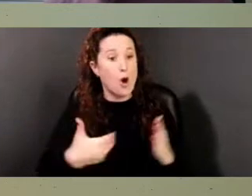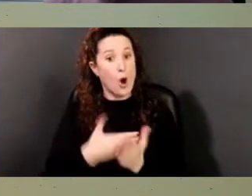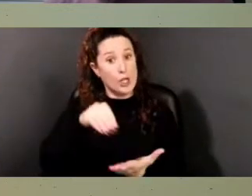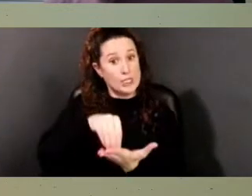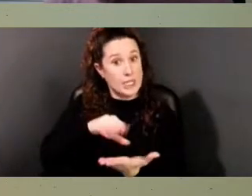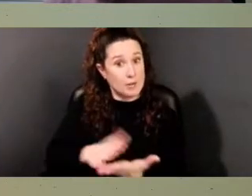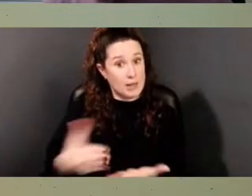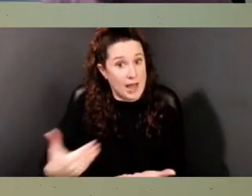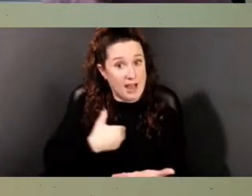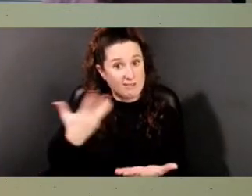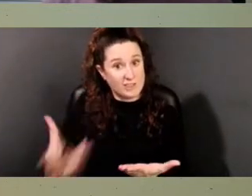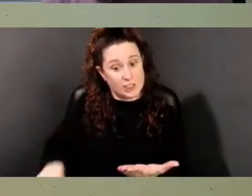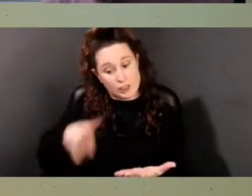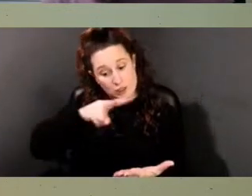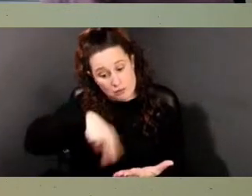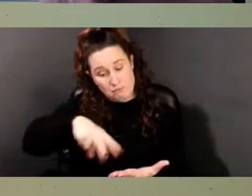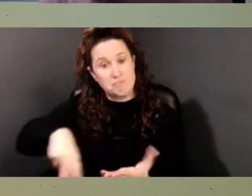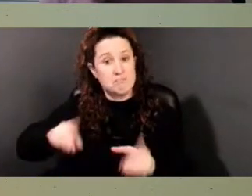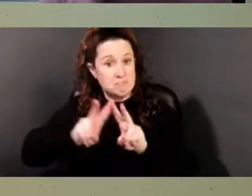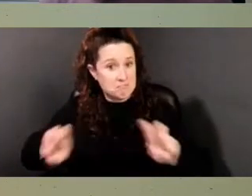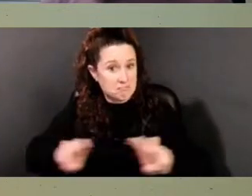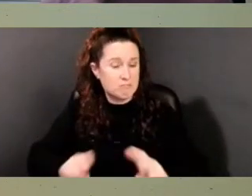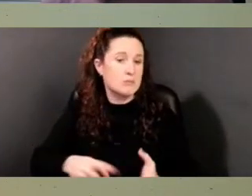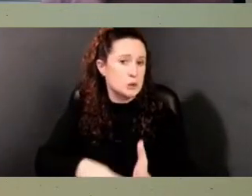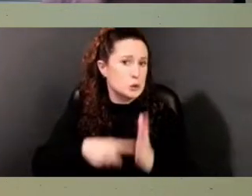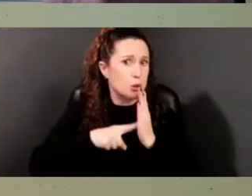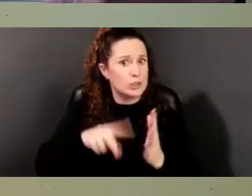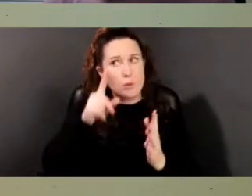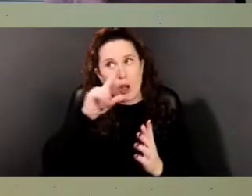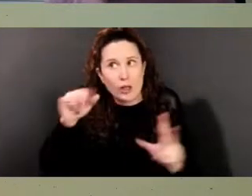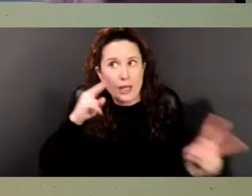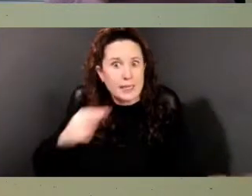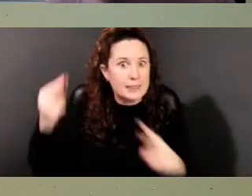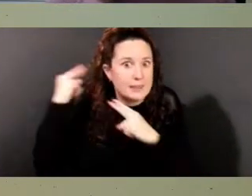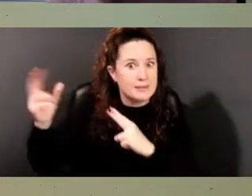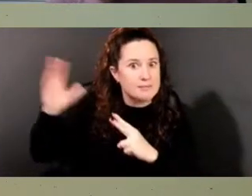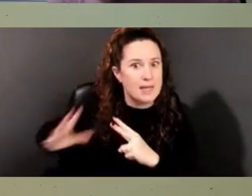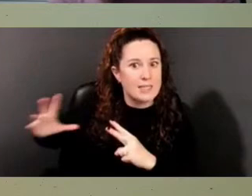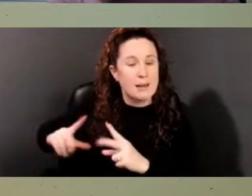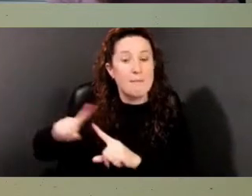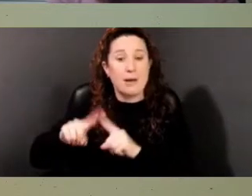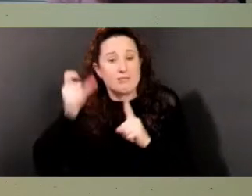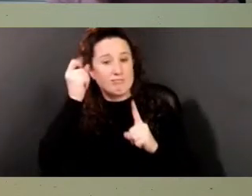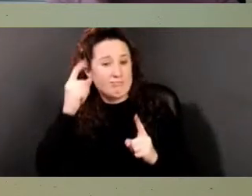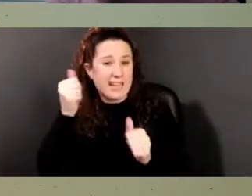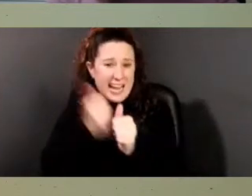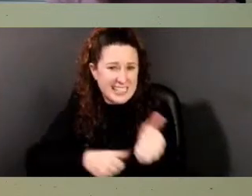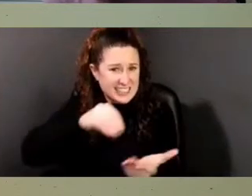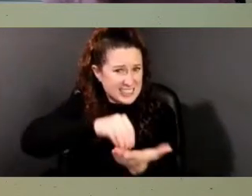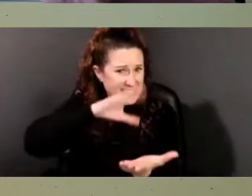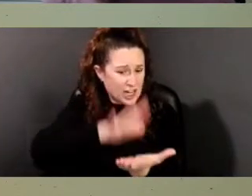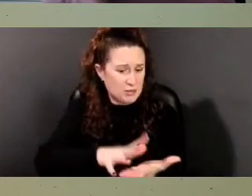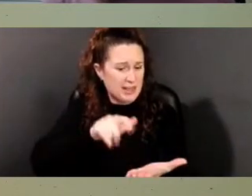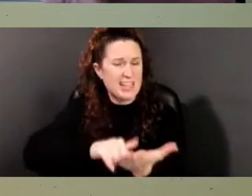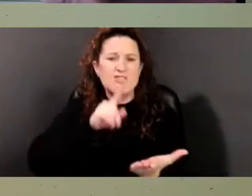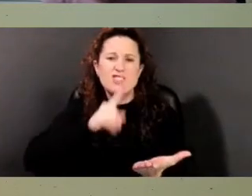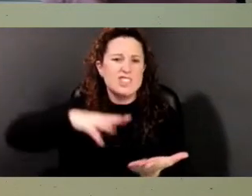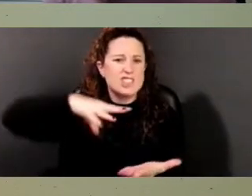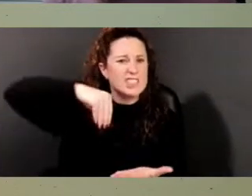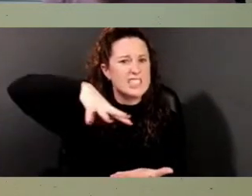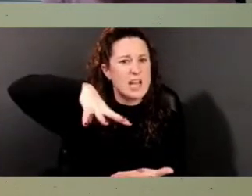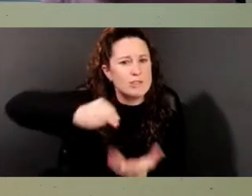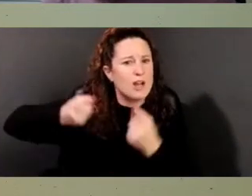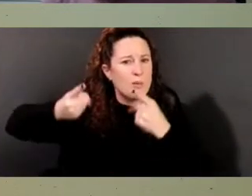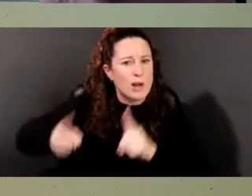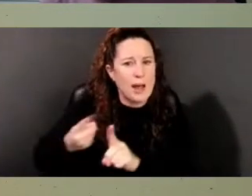offers a glimpse into the past, but each document is only a snapshot of a single moment in time. So